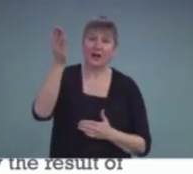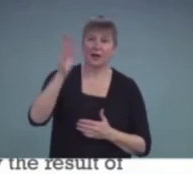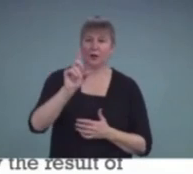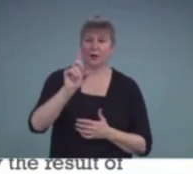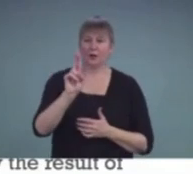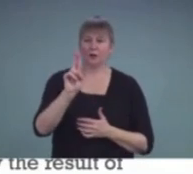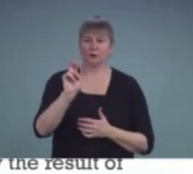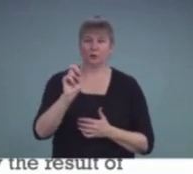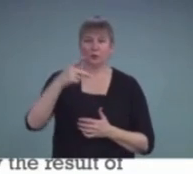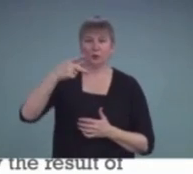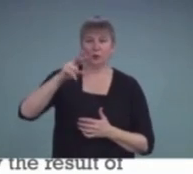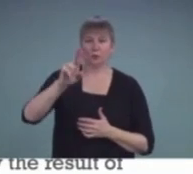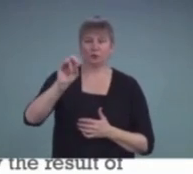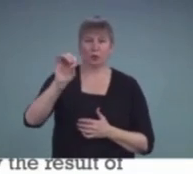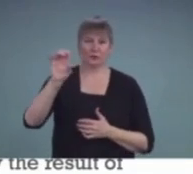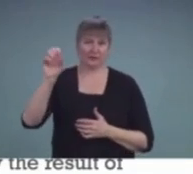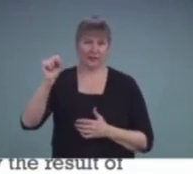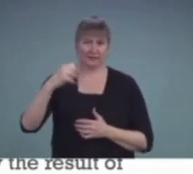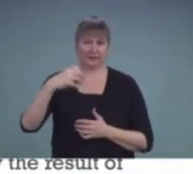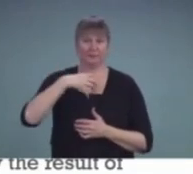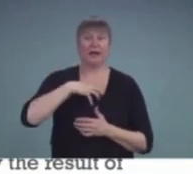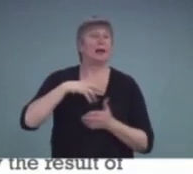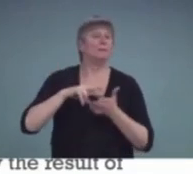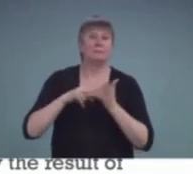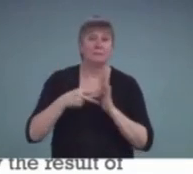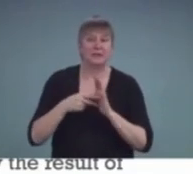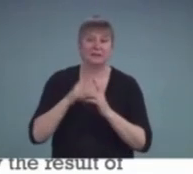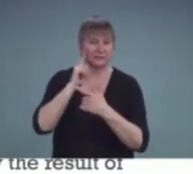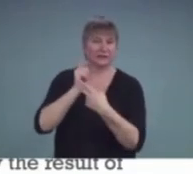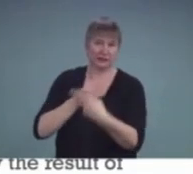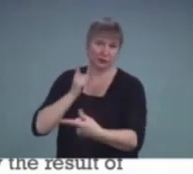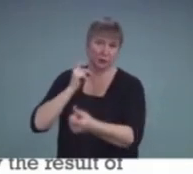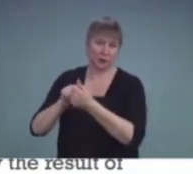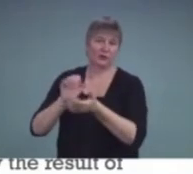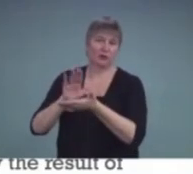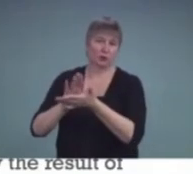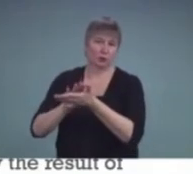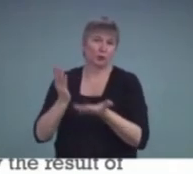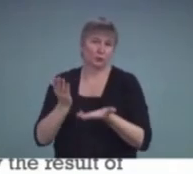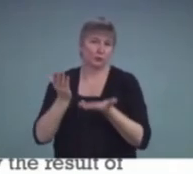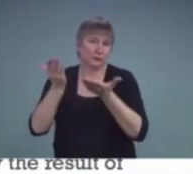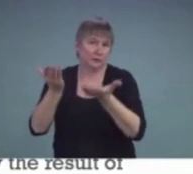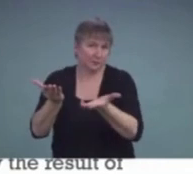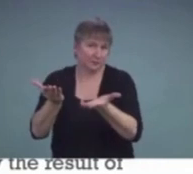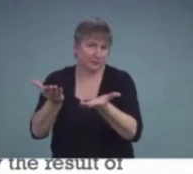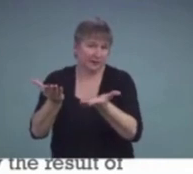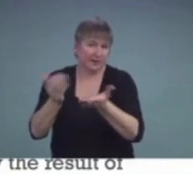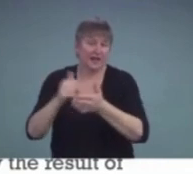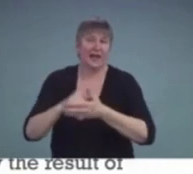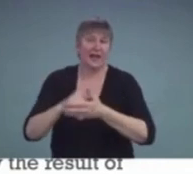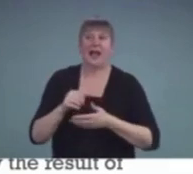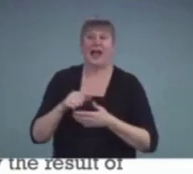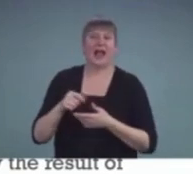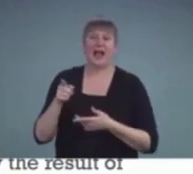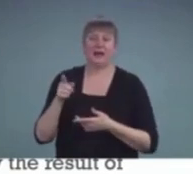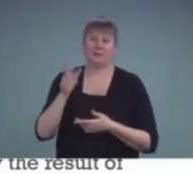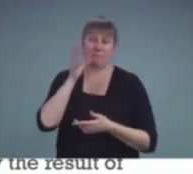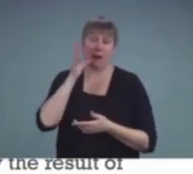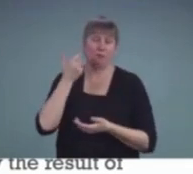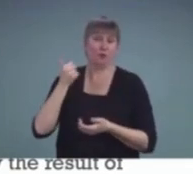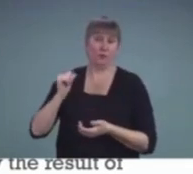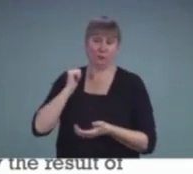support the recommendations the school were making. And she refused to sign the paperwork.